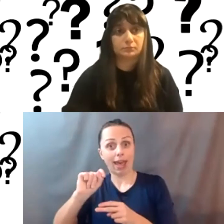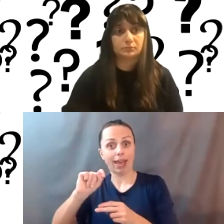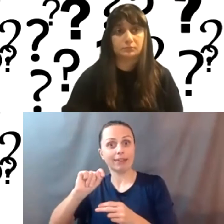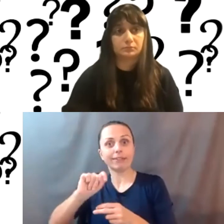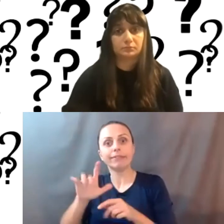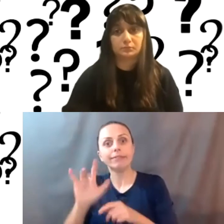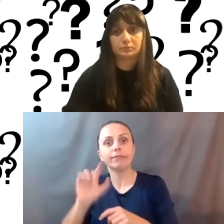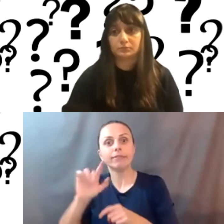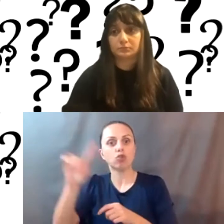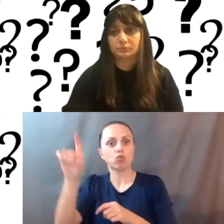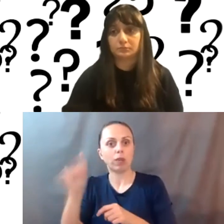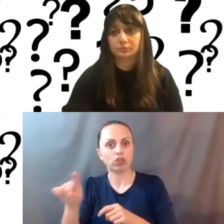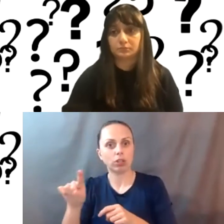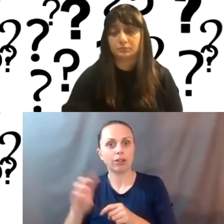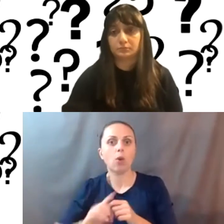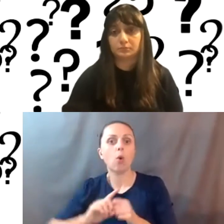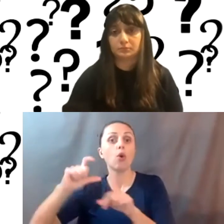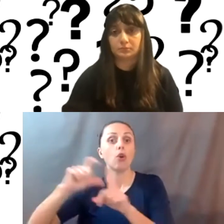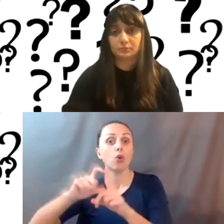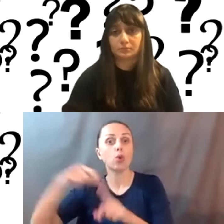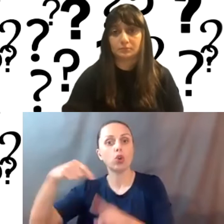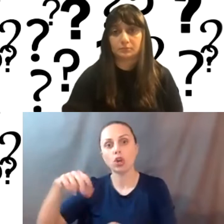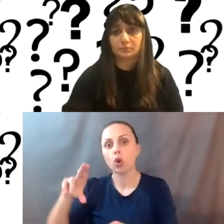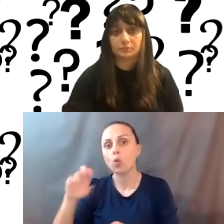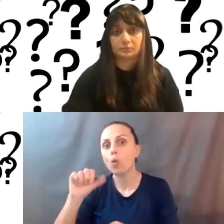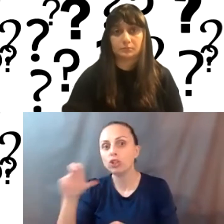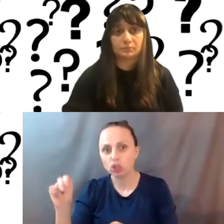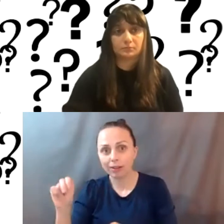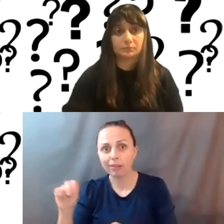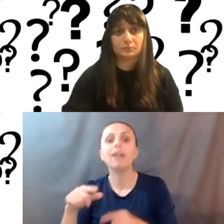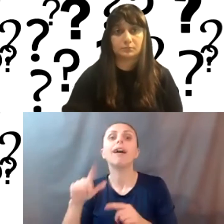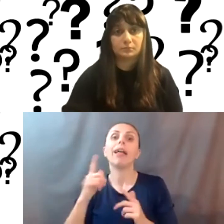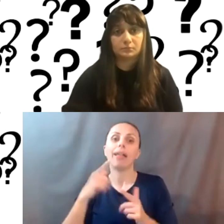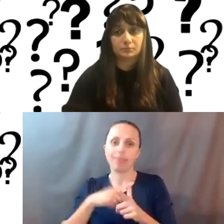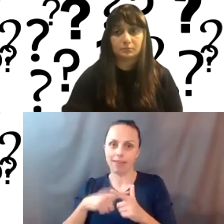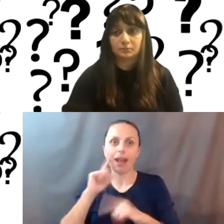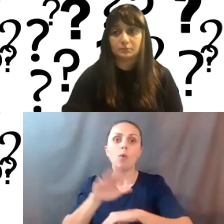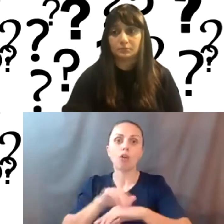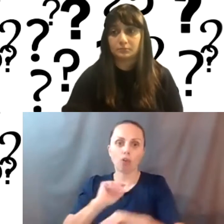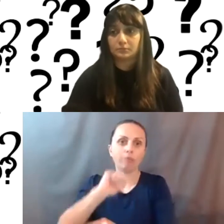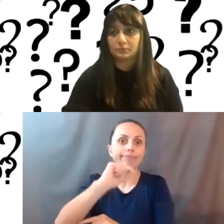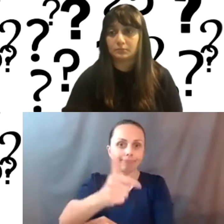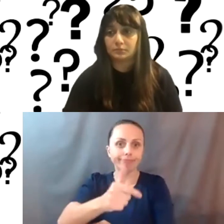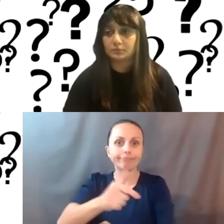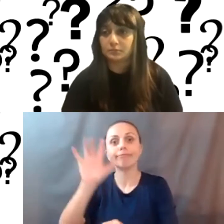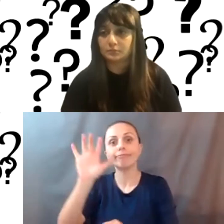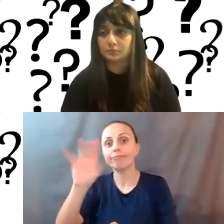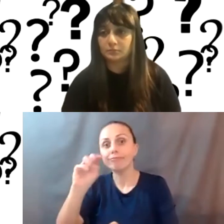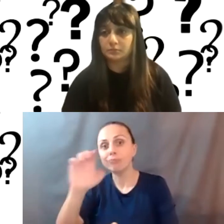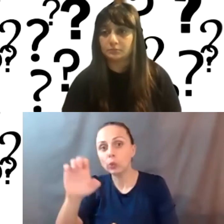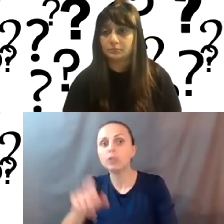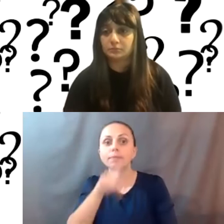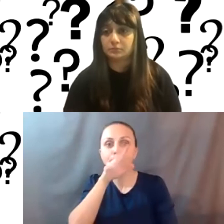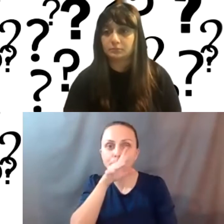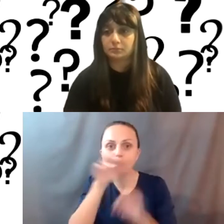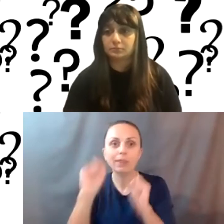or just the word question. And I know to call upon you in my speakers list to ask you to take your mic off mute so that